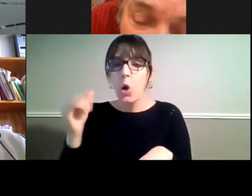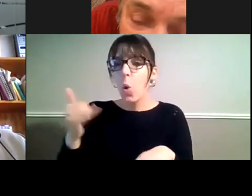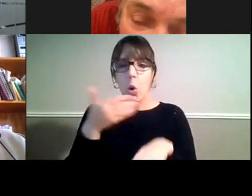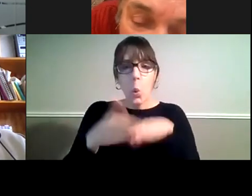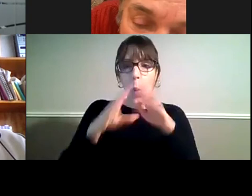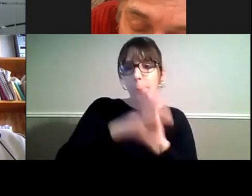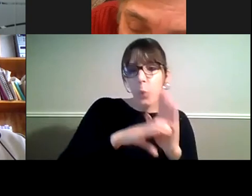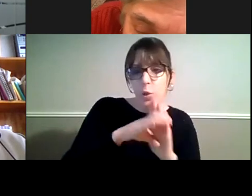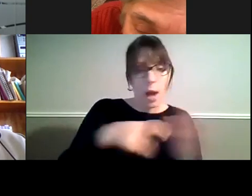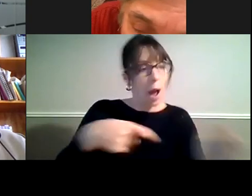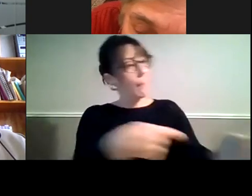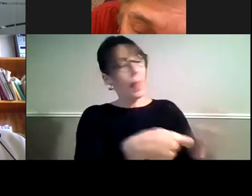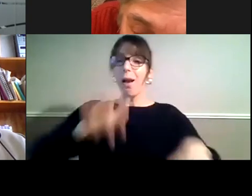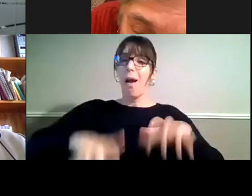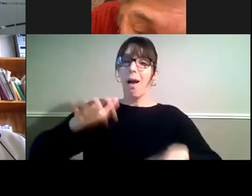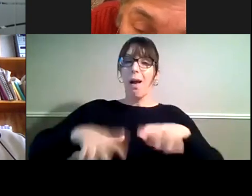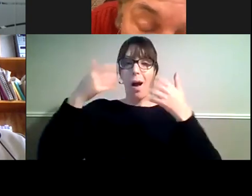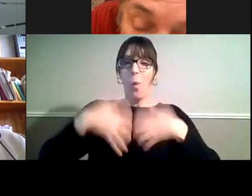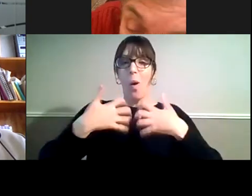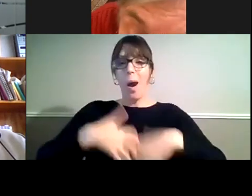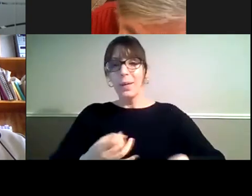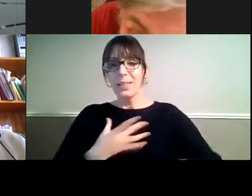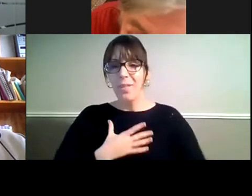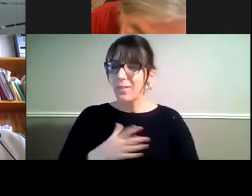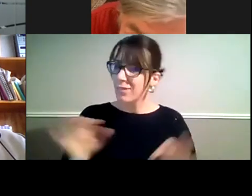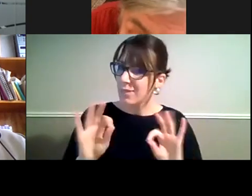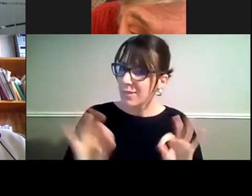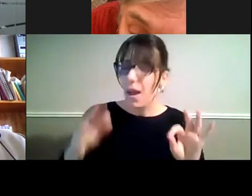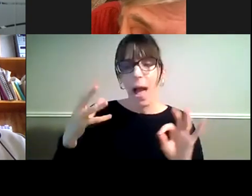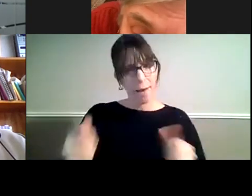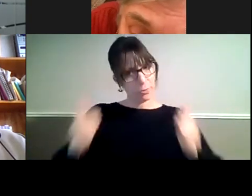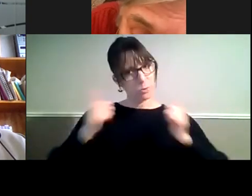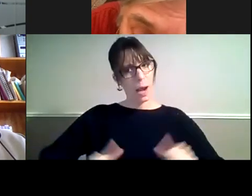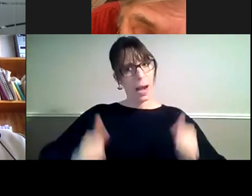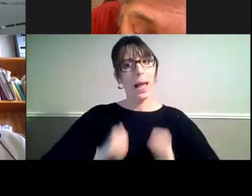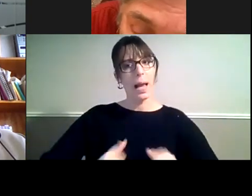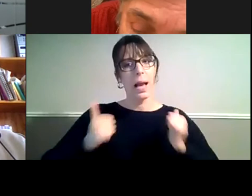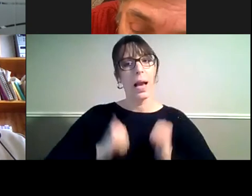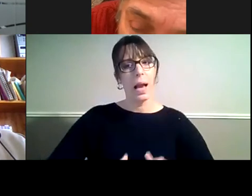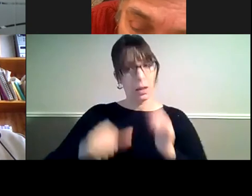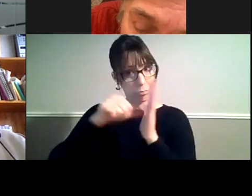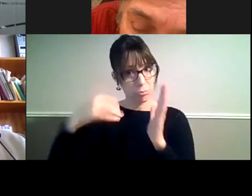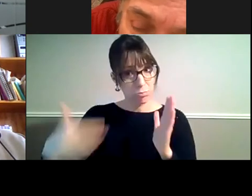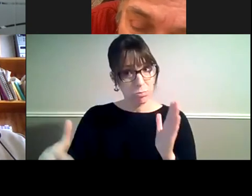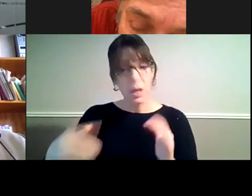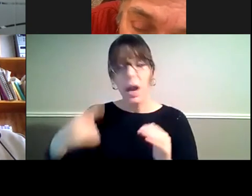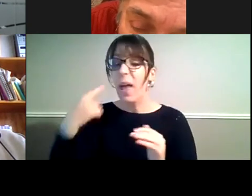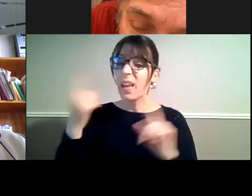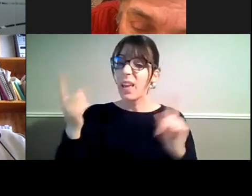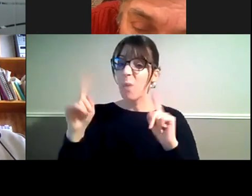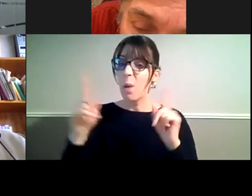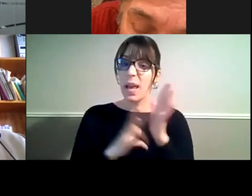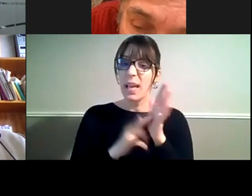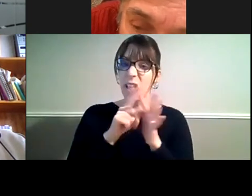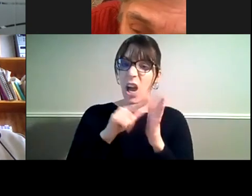There's a lot of specialist training involved. It's very expensive. I think the current rate under the NDIS is about